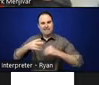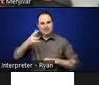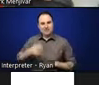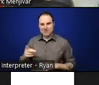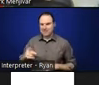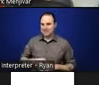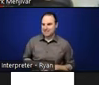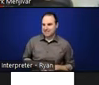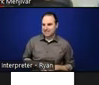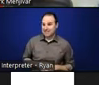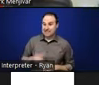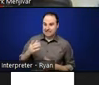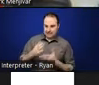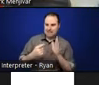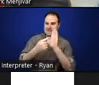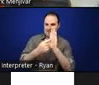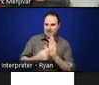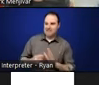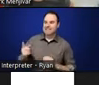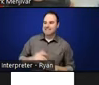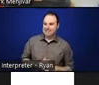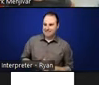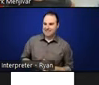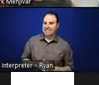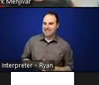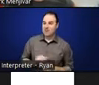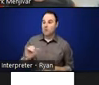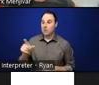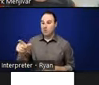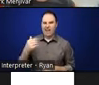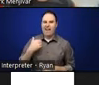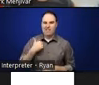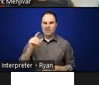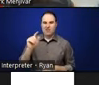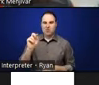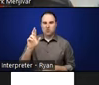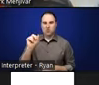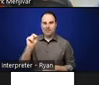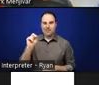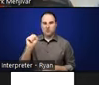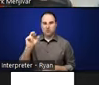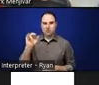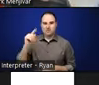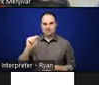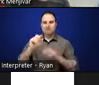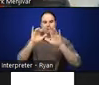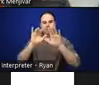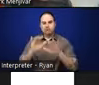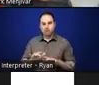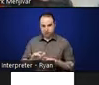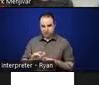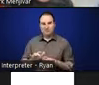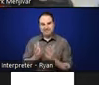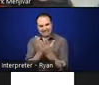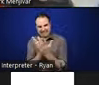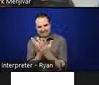examples inside of that. And then there's a transcript in the back of that oral history. And this for me was one of those moments where I really started to think about